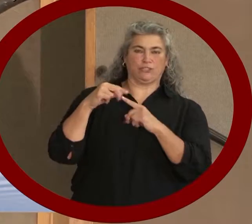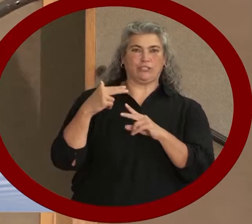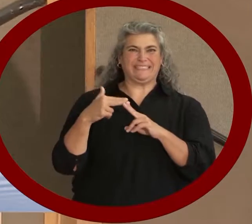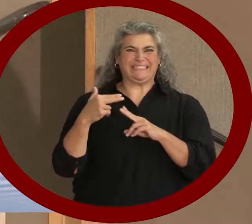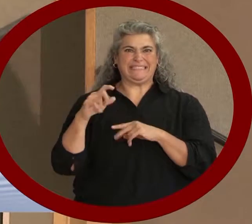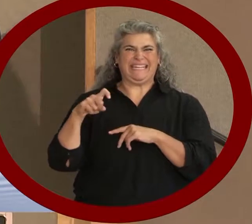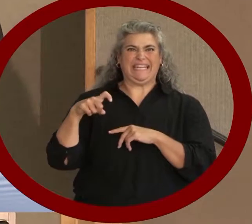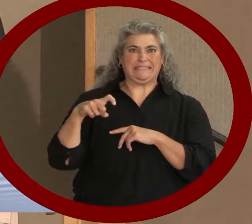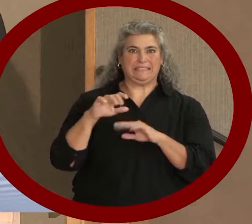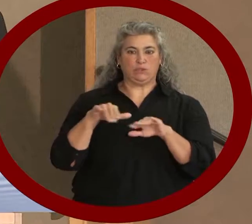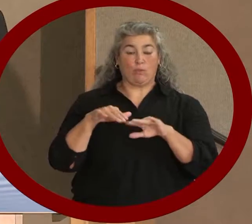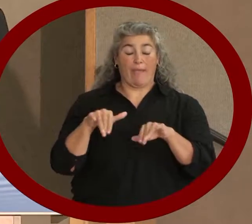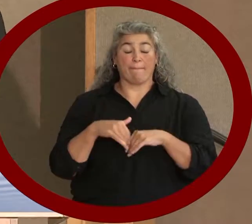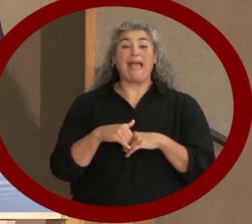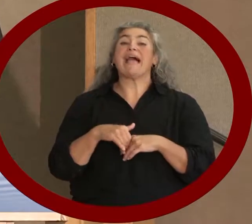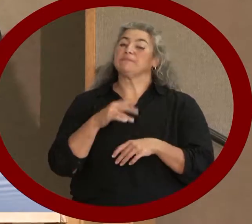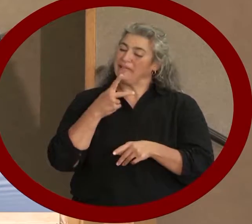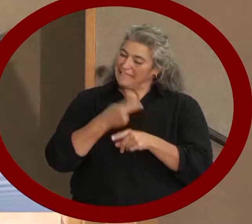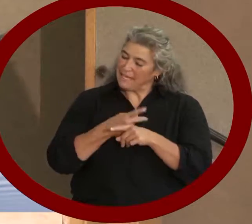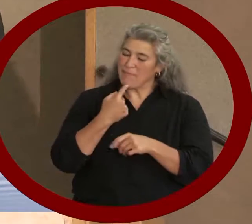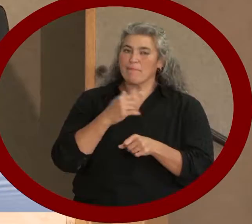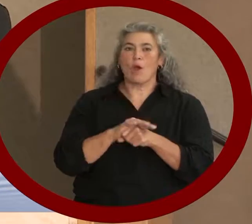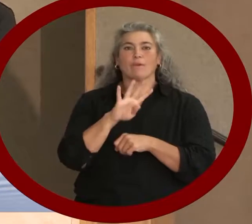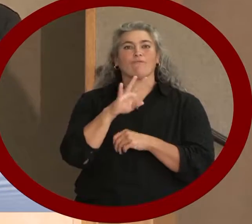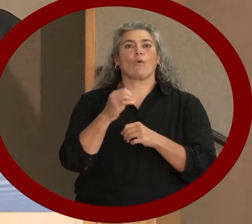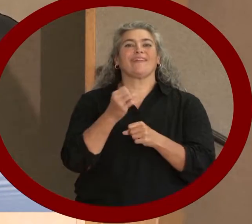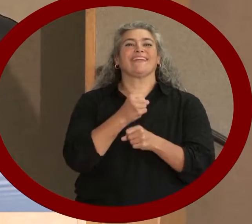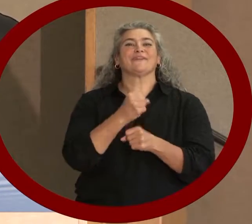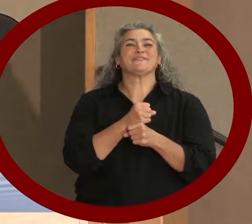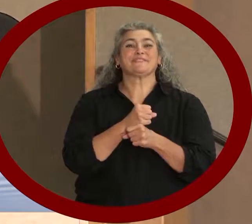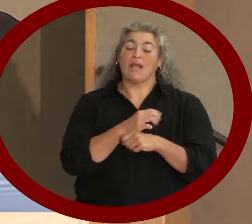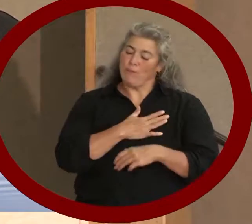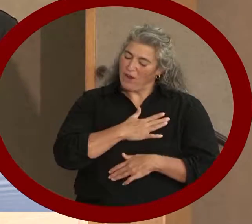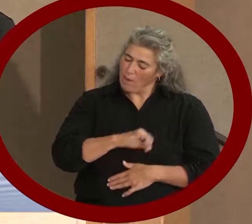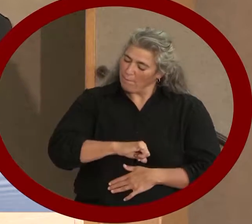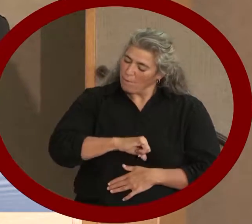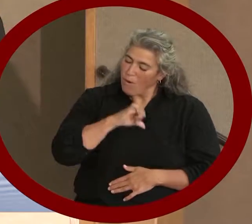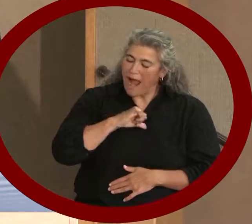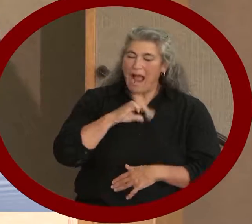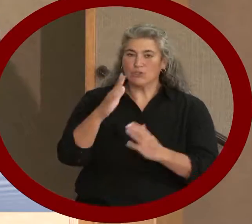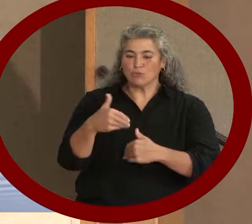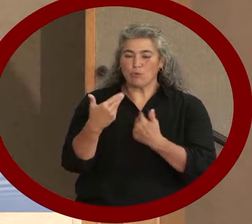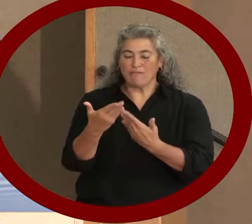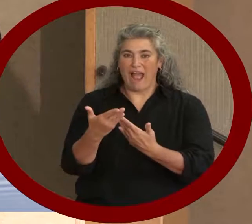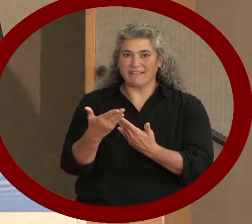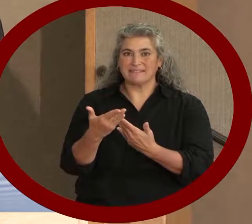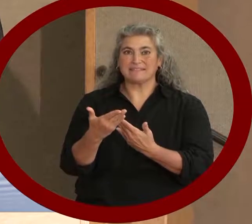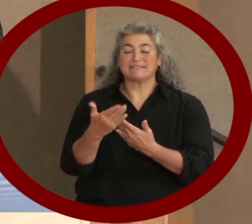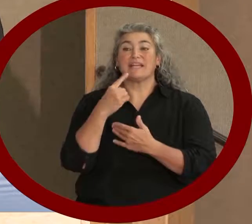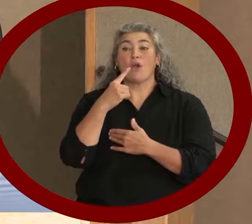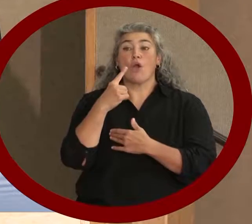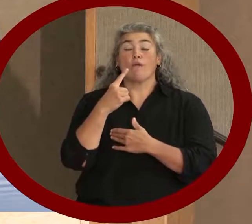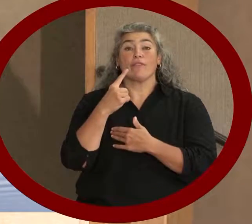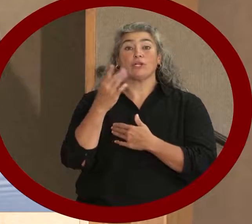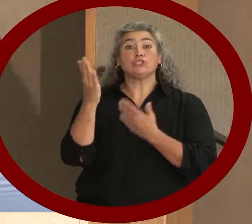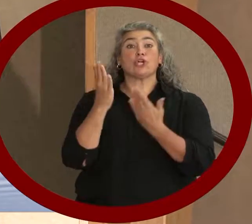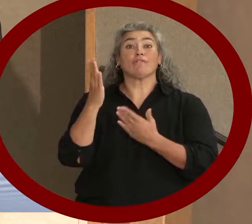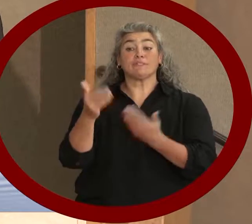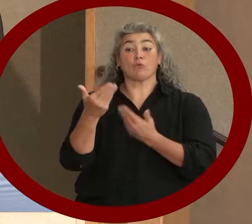Collins community for 40 years. And we are proud to present with our service provider of the award year,